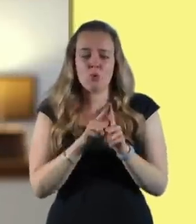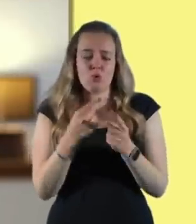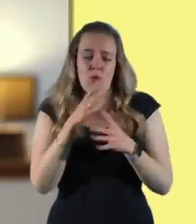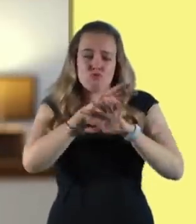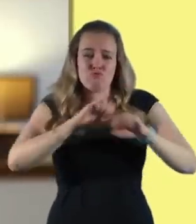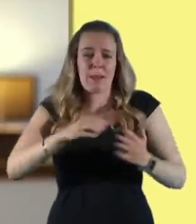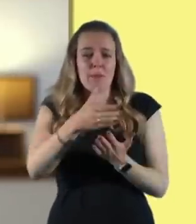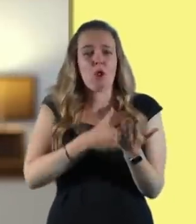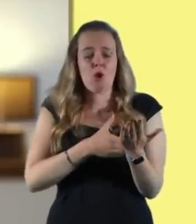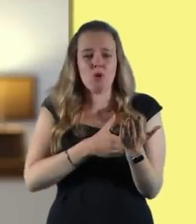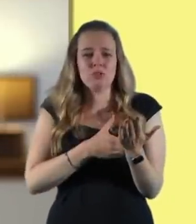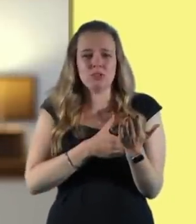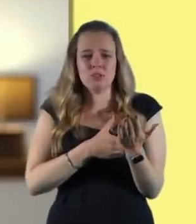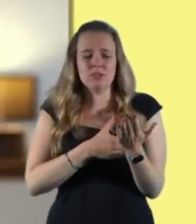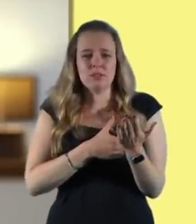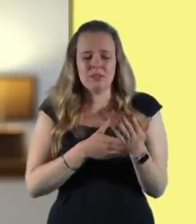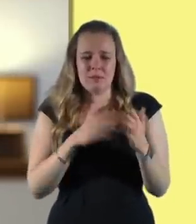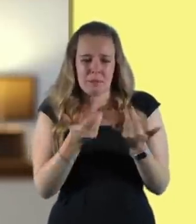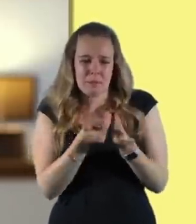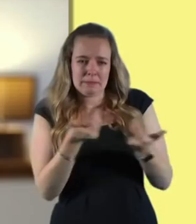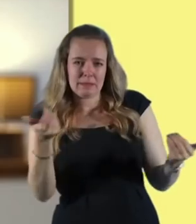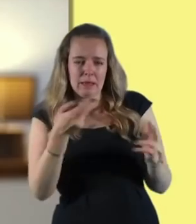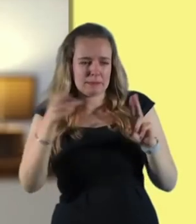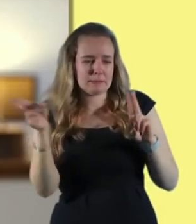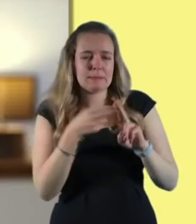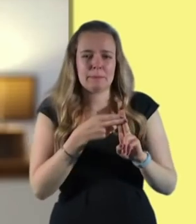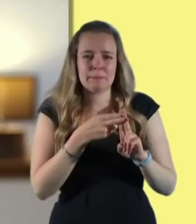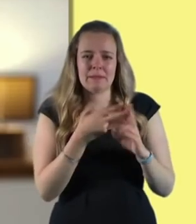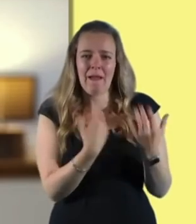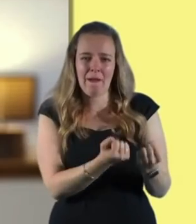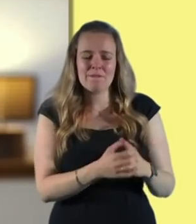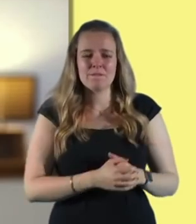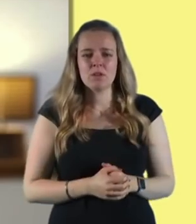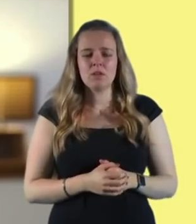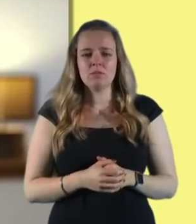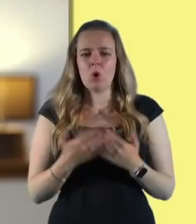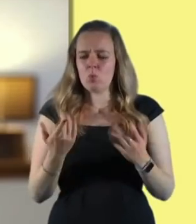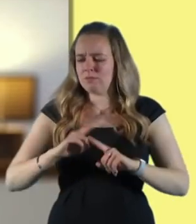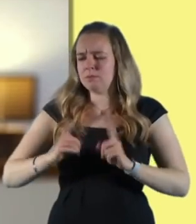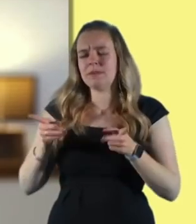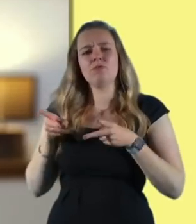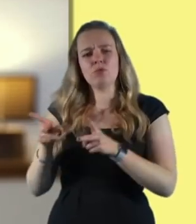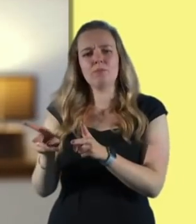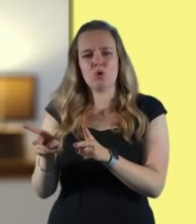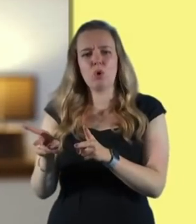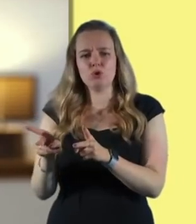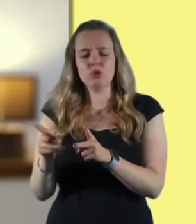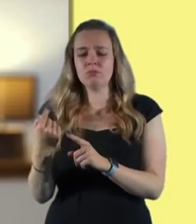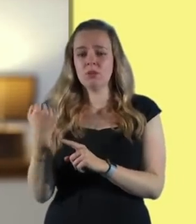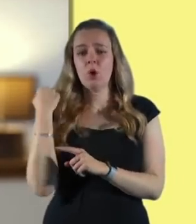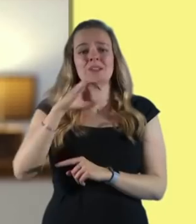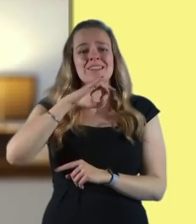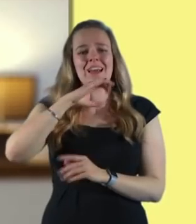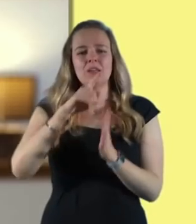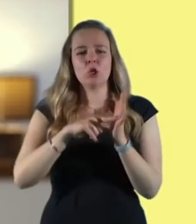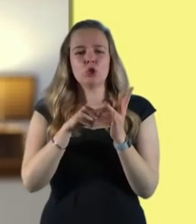rhetoric has sought to divide and stigmatise. We take a different approach. On Saturday, John Swinney made